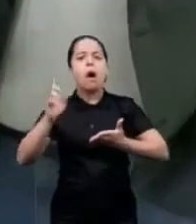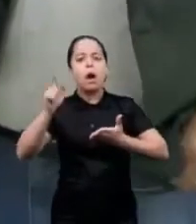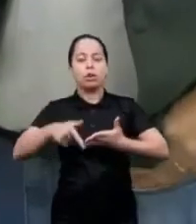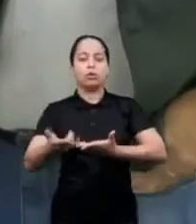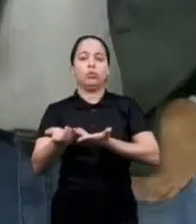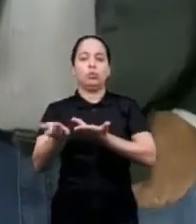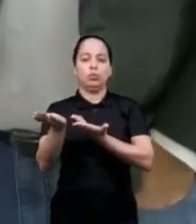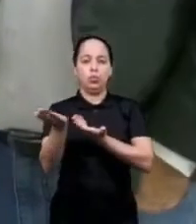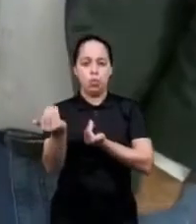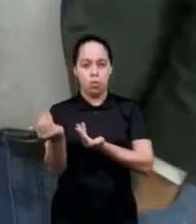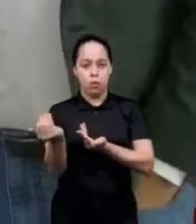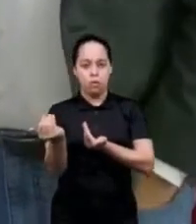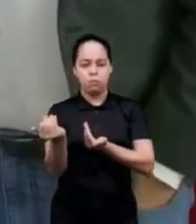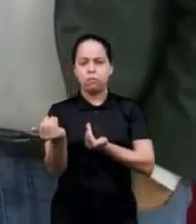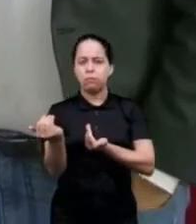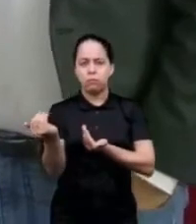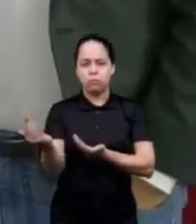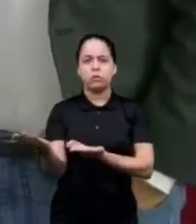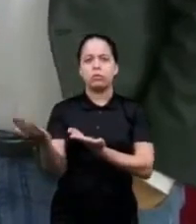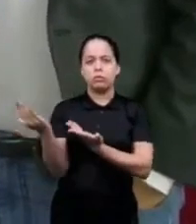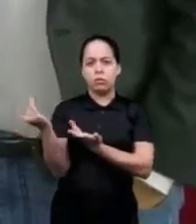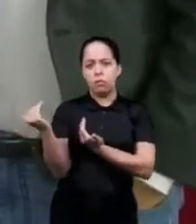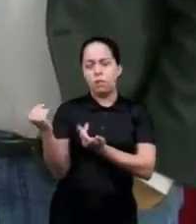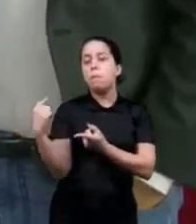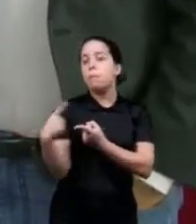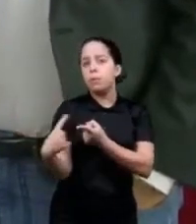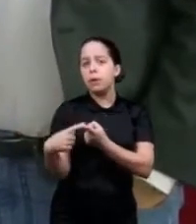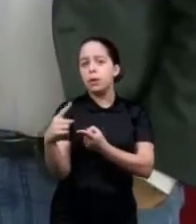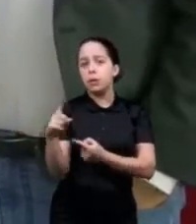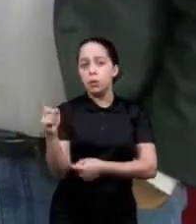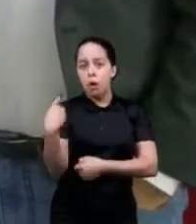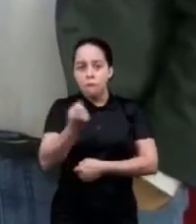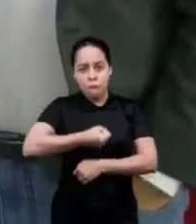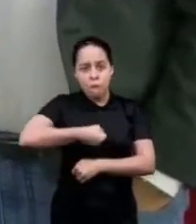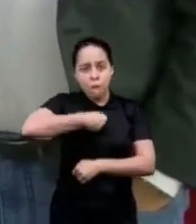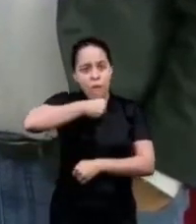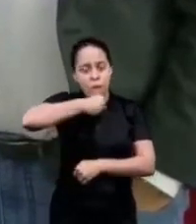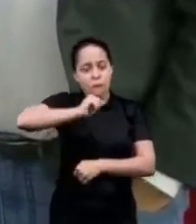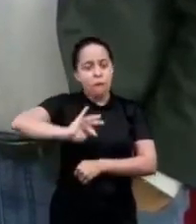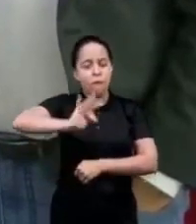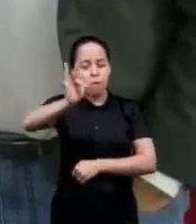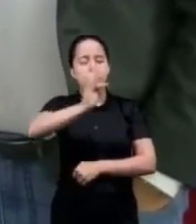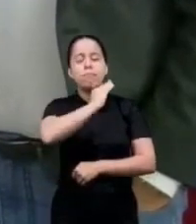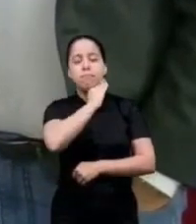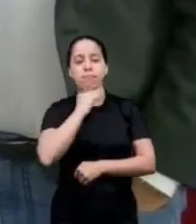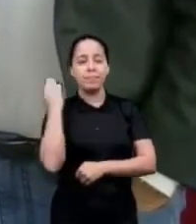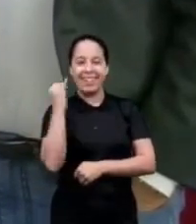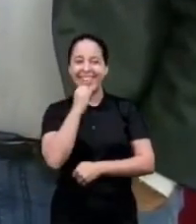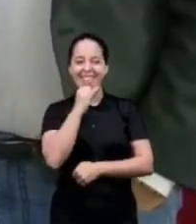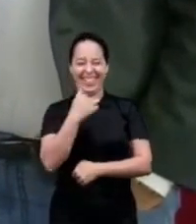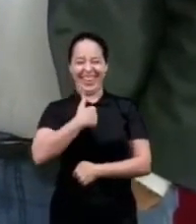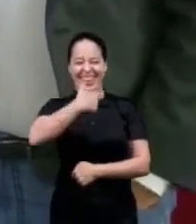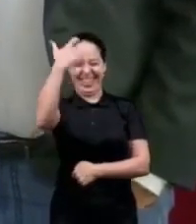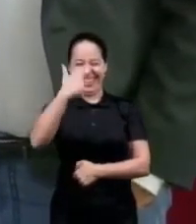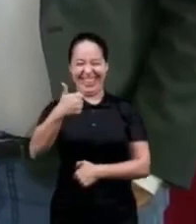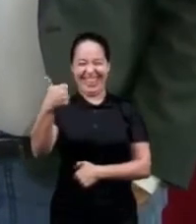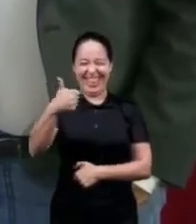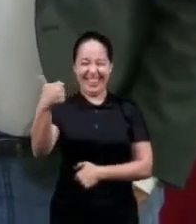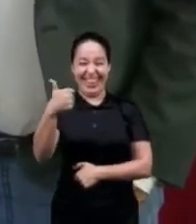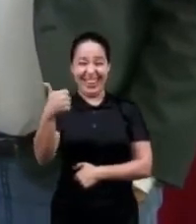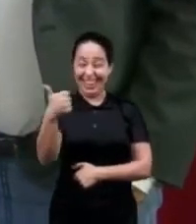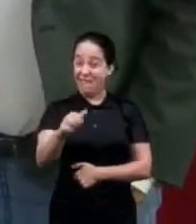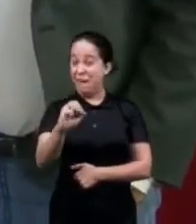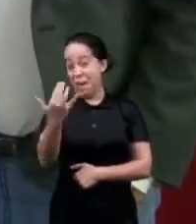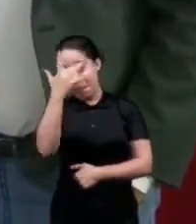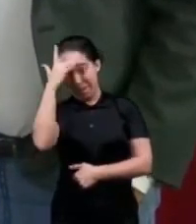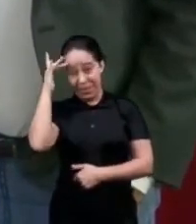youth why because we are going to pass on theologically or I'm going to go because